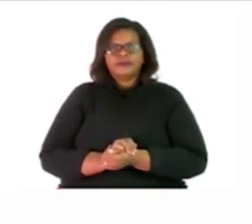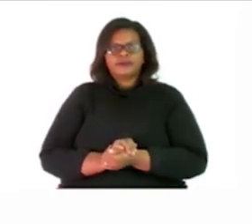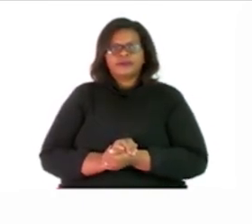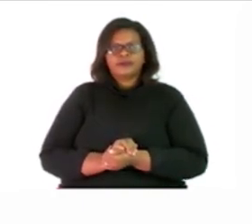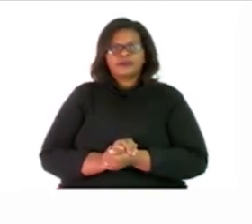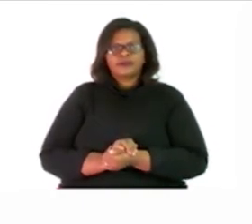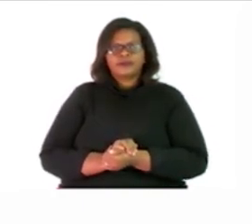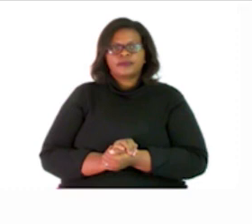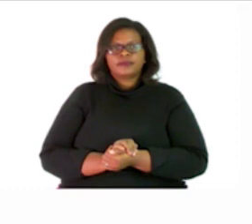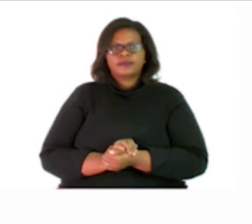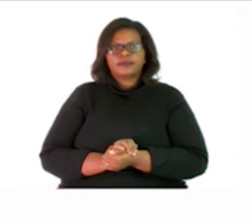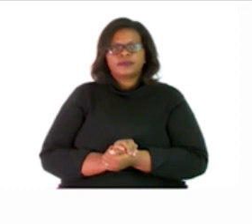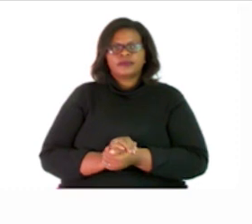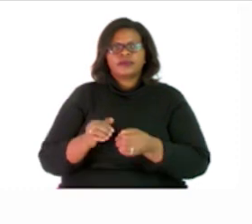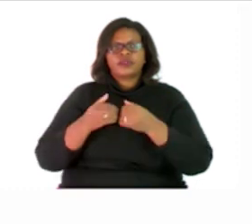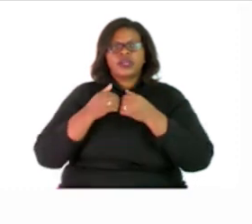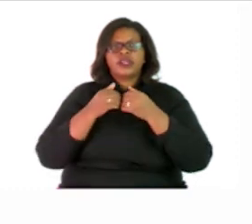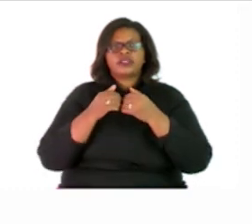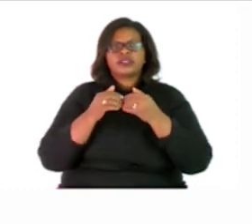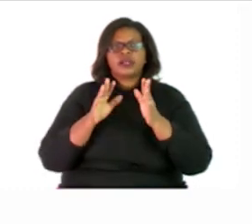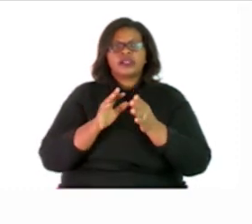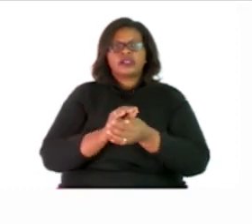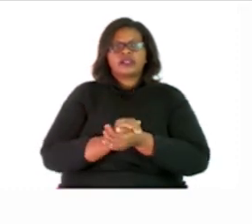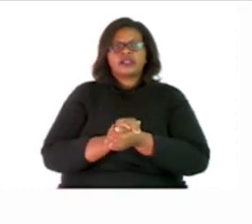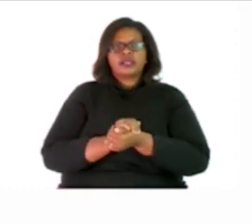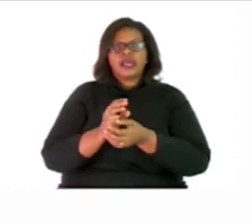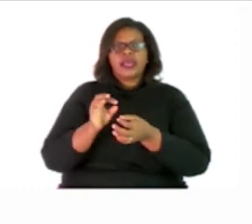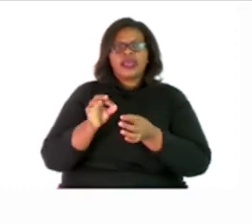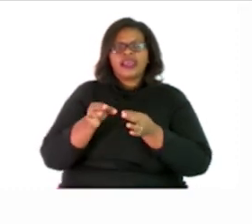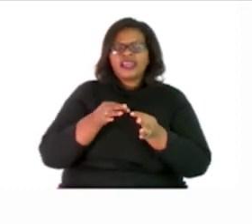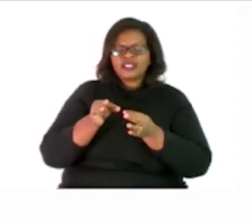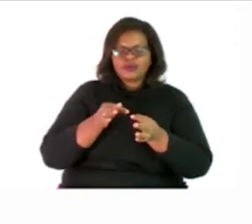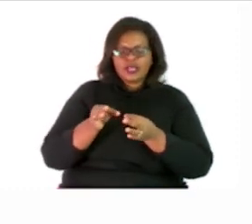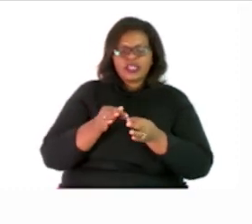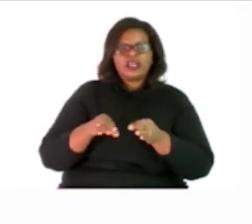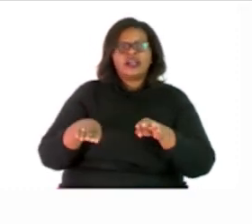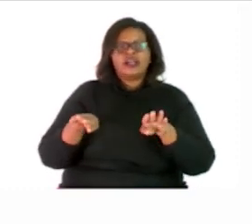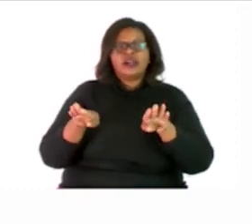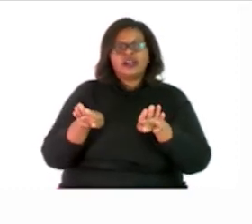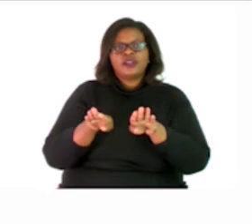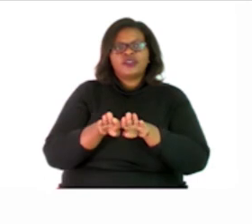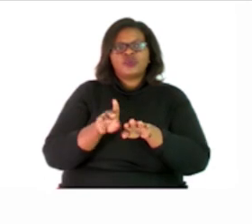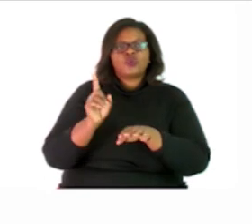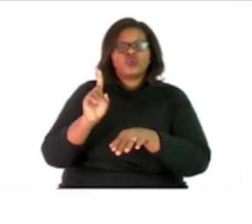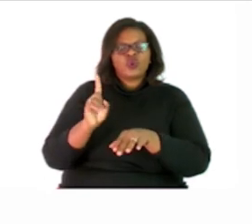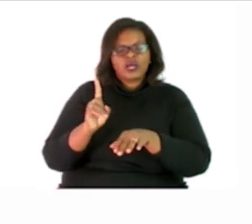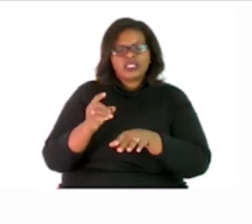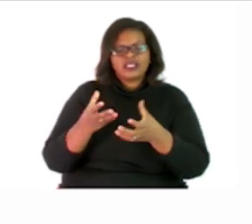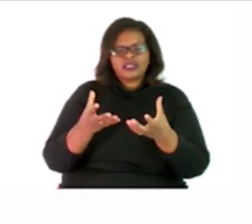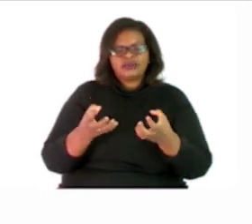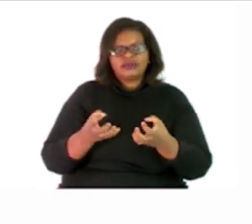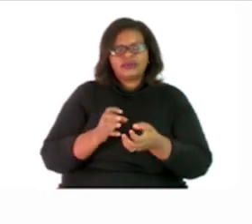So let us start I will just explain I will do the explanation on how you can do the